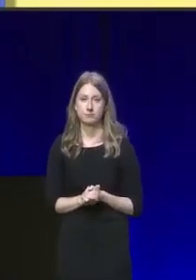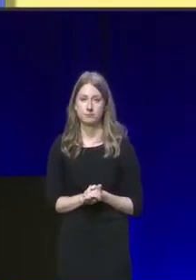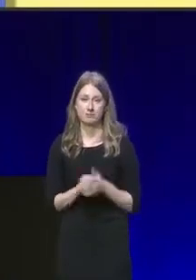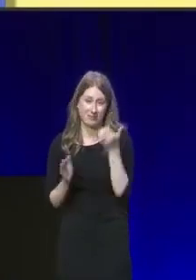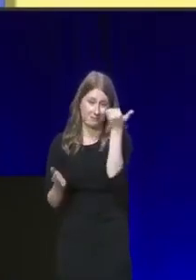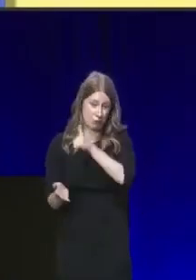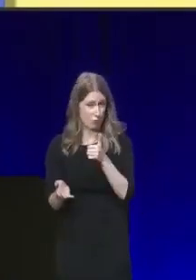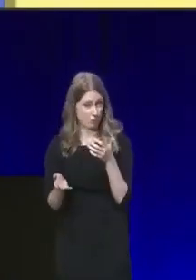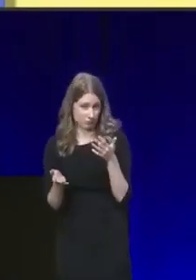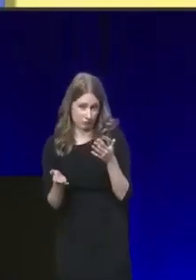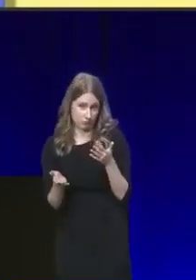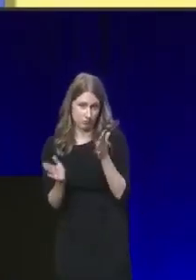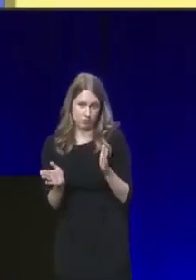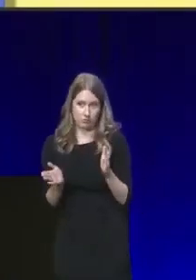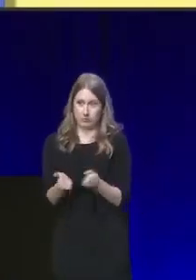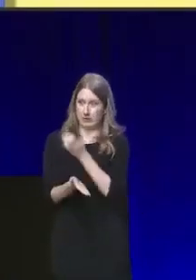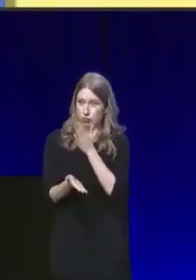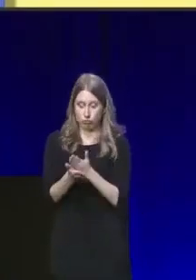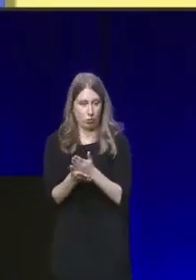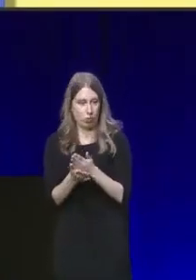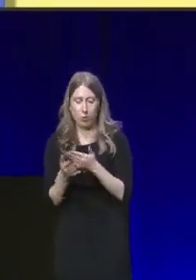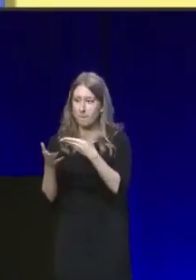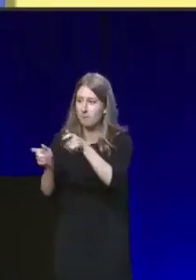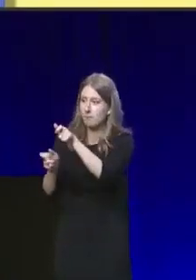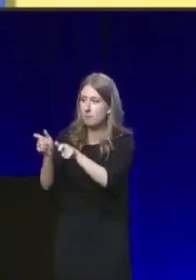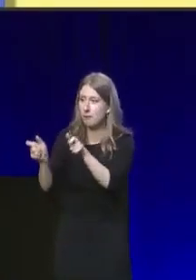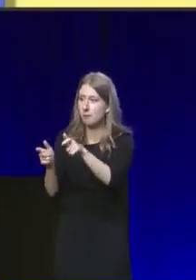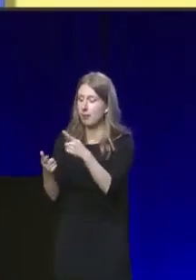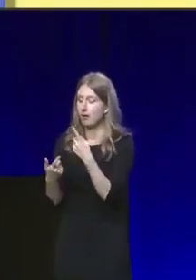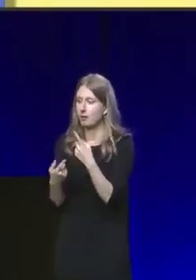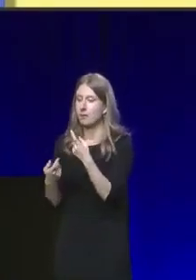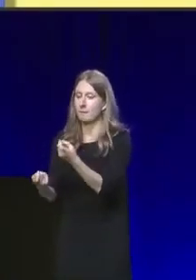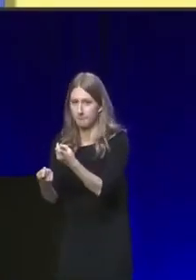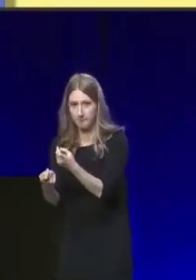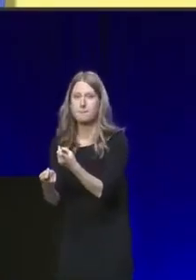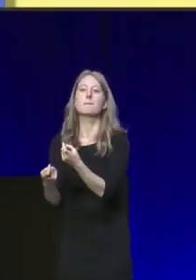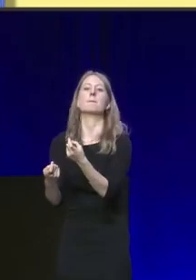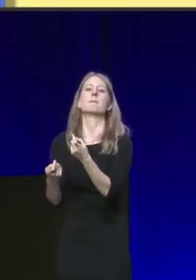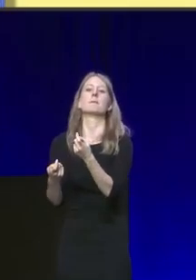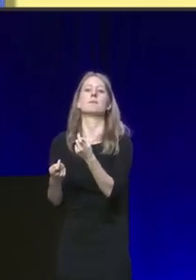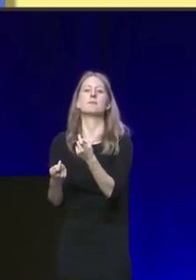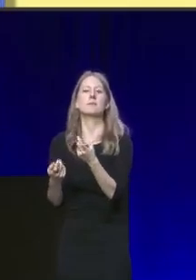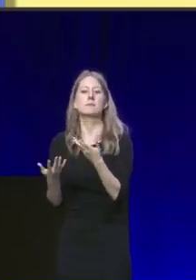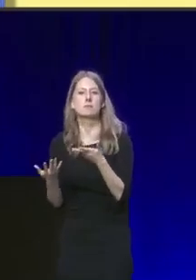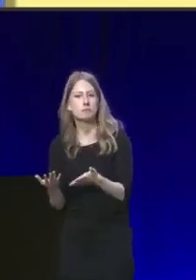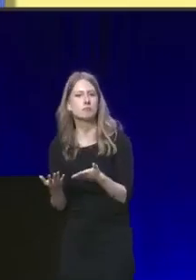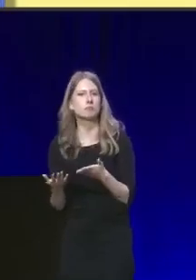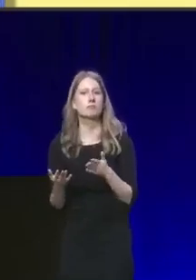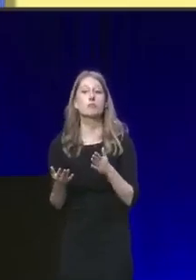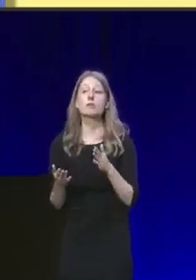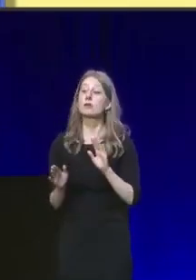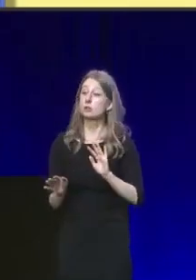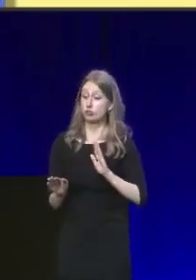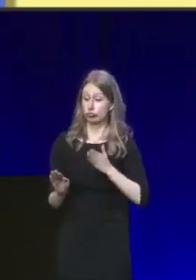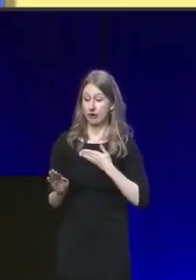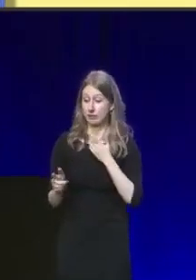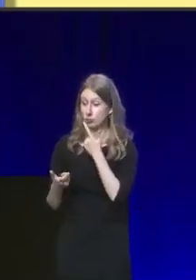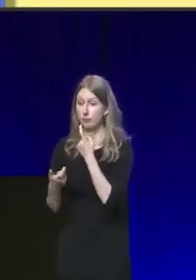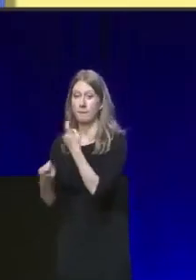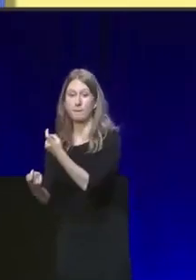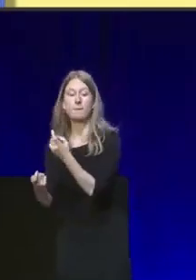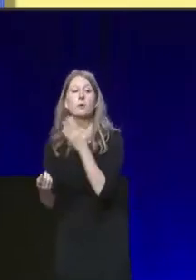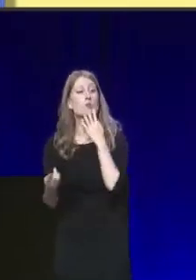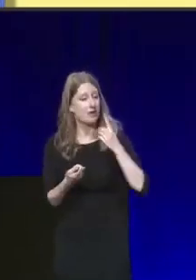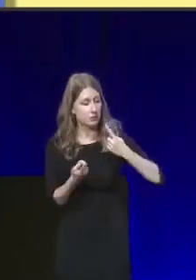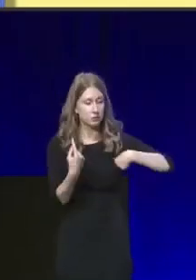We also have to make sure that we're heard by the public. And only earn the right to be heard by the public when we are